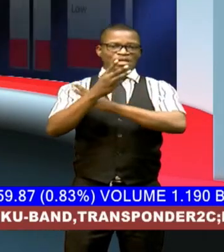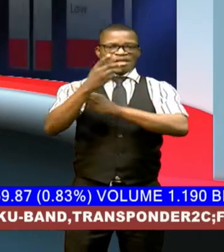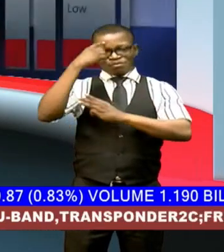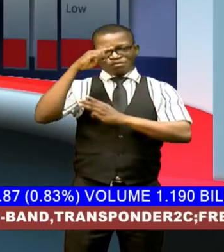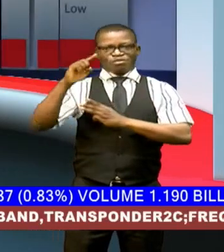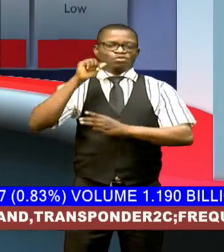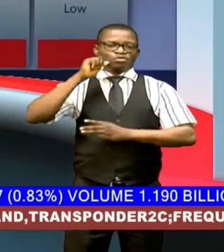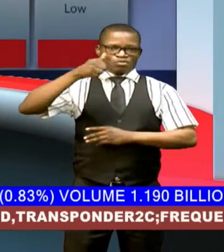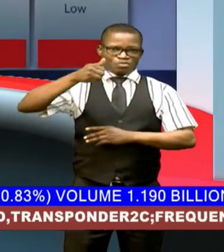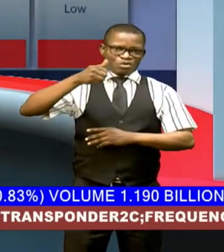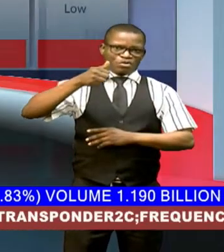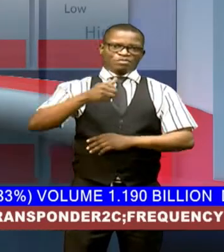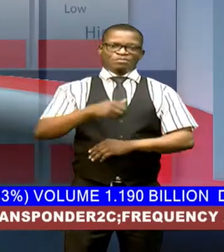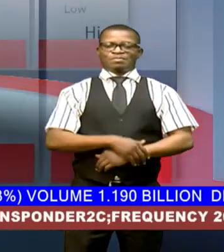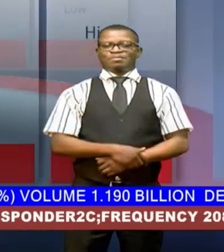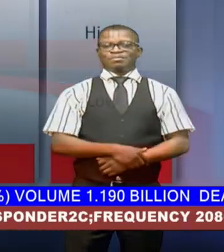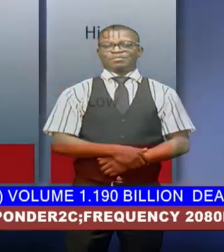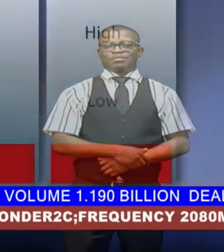tomorrow tuesday